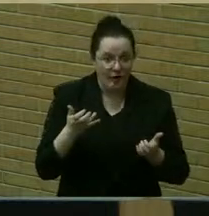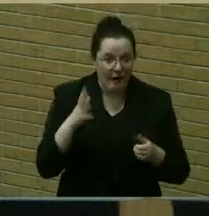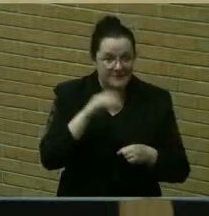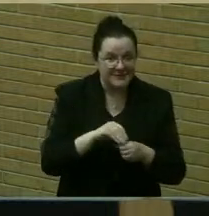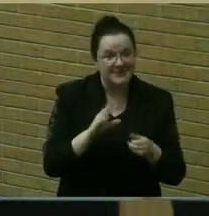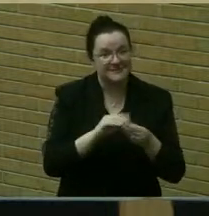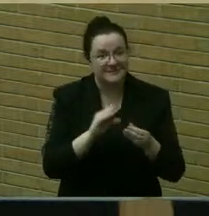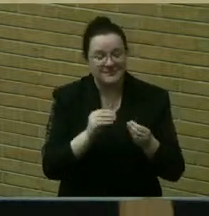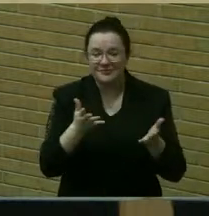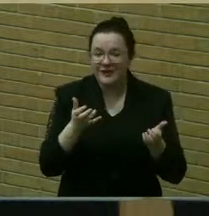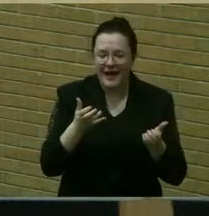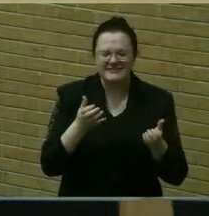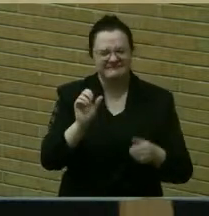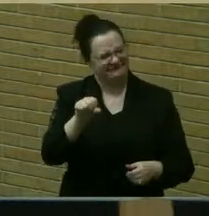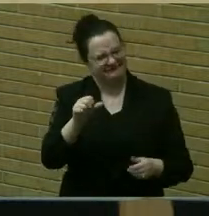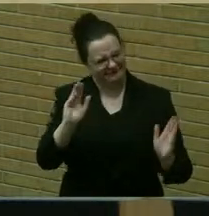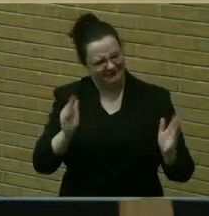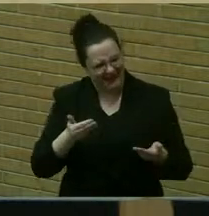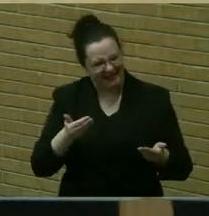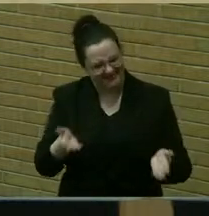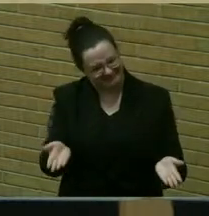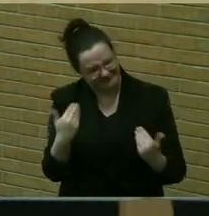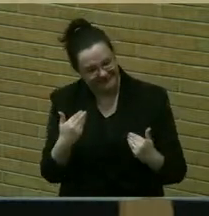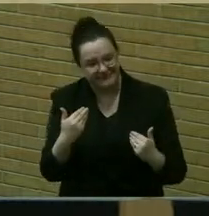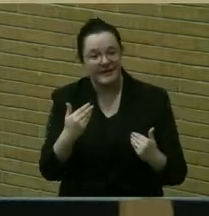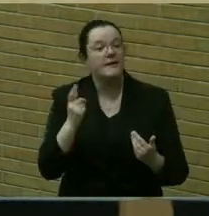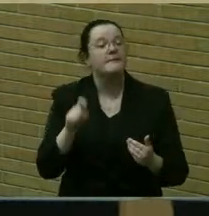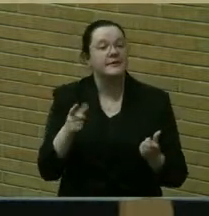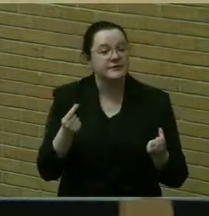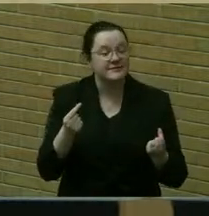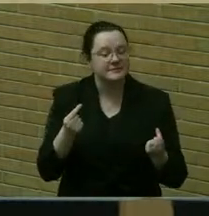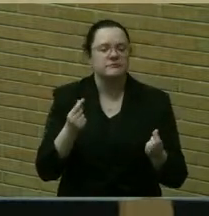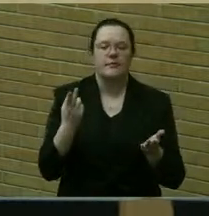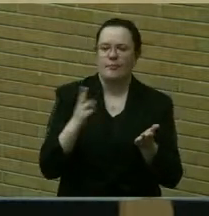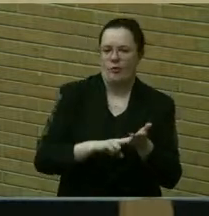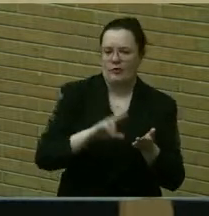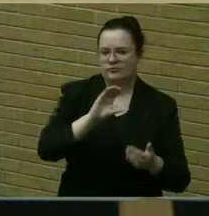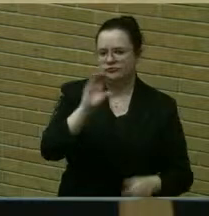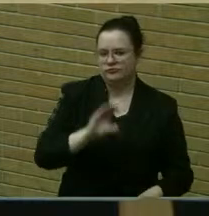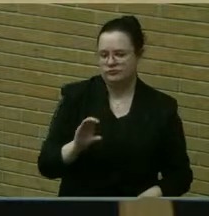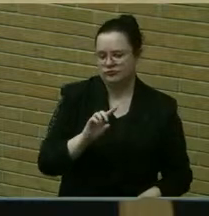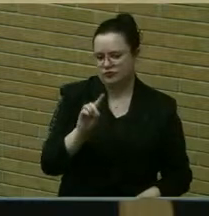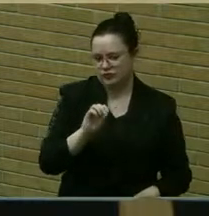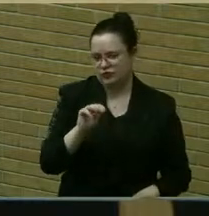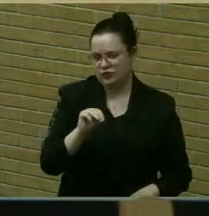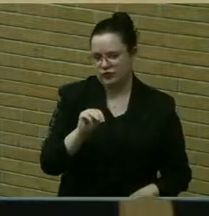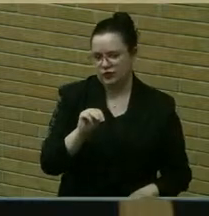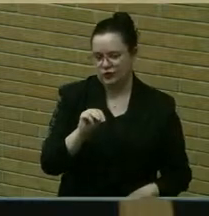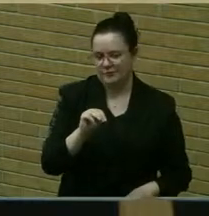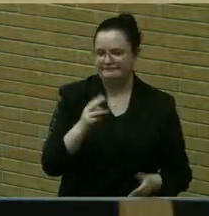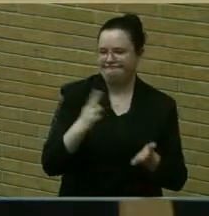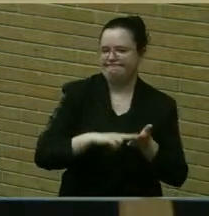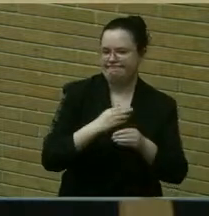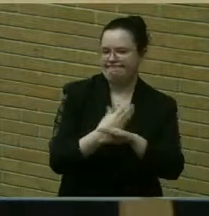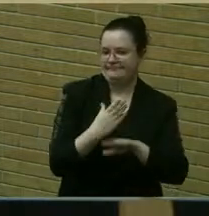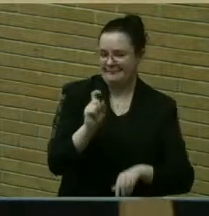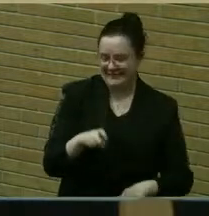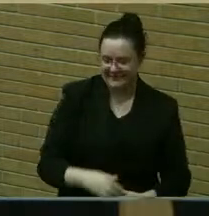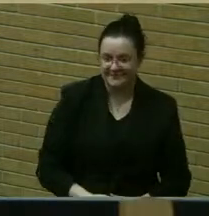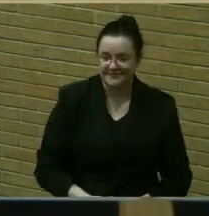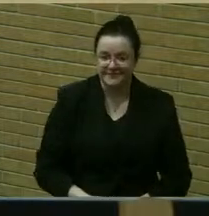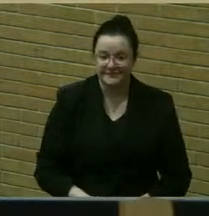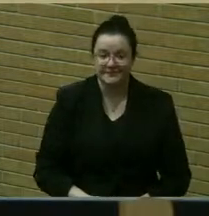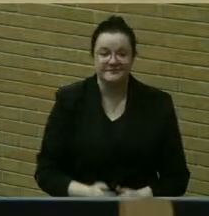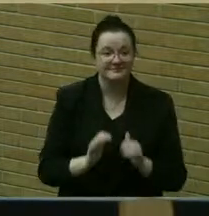in the meeting, and we welcome you to do so, please log in to our Zoom meeting, and instructions for doing that are